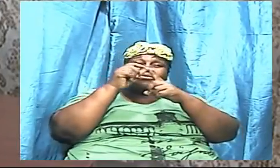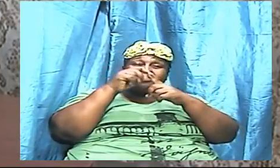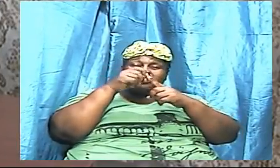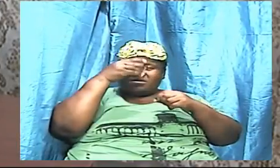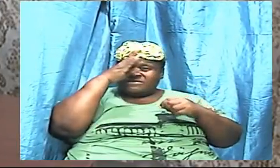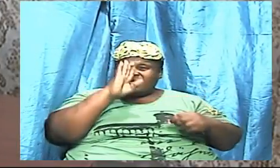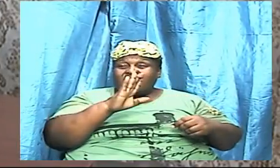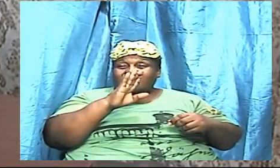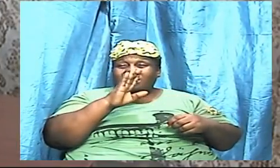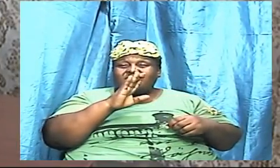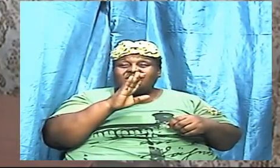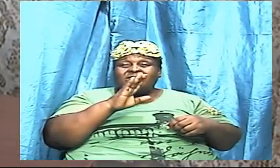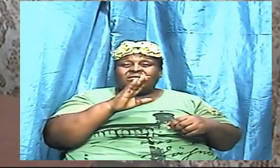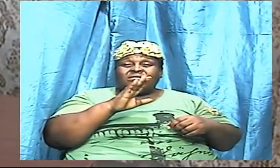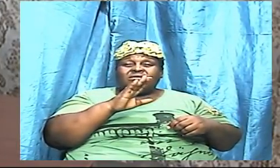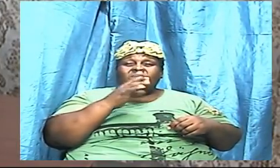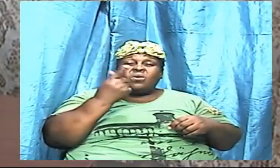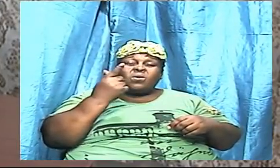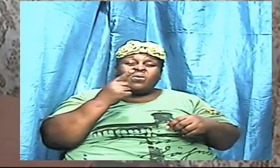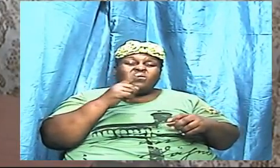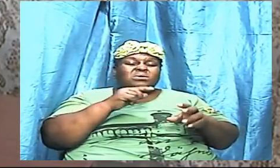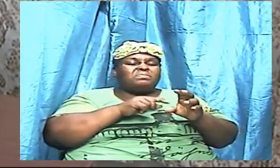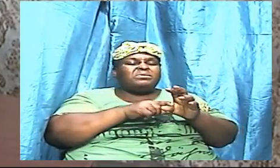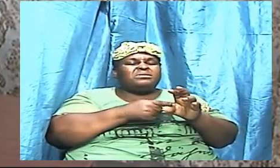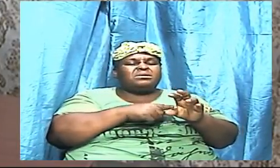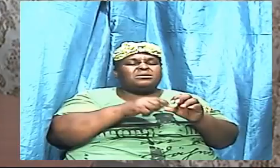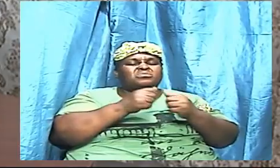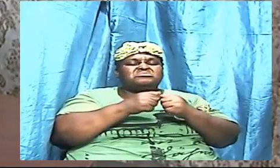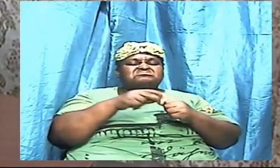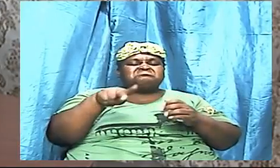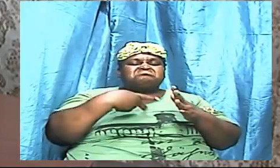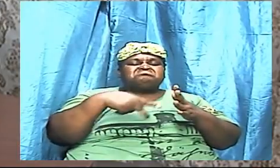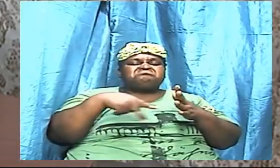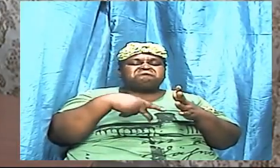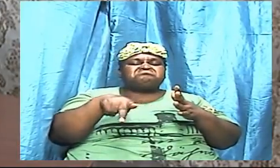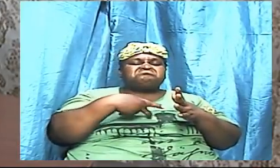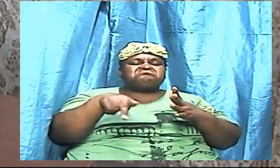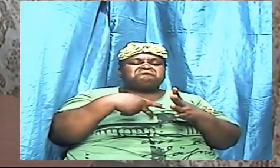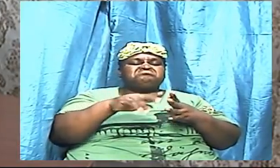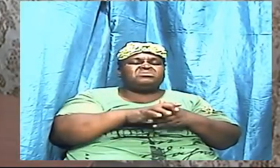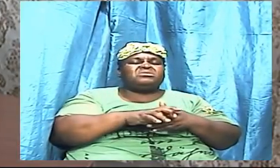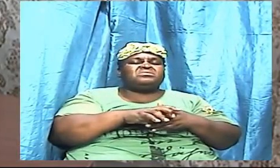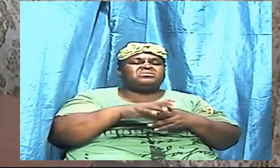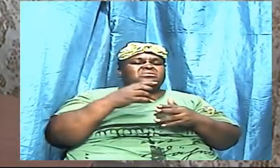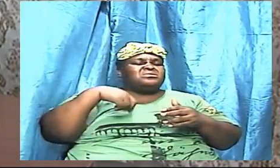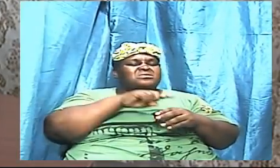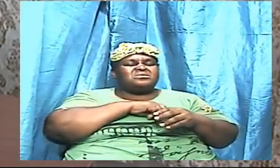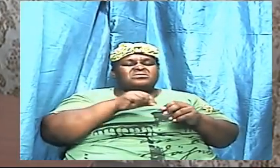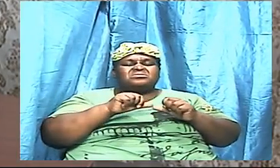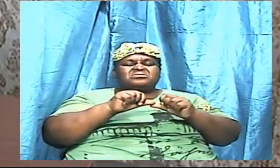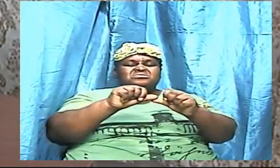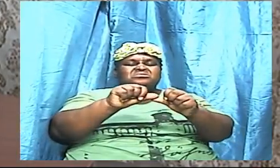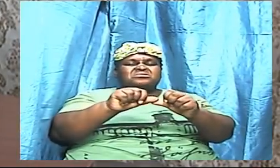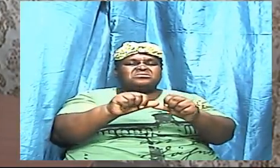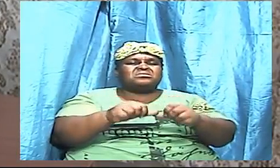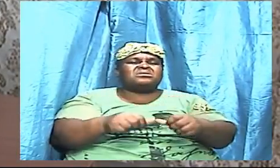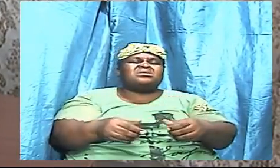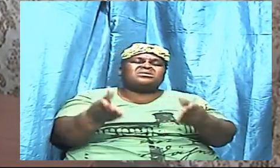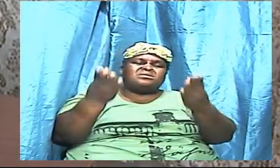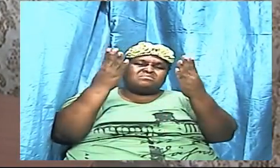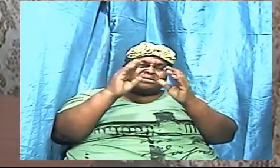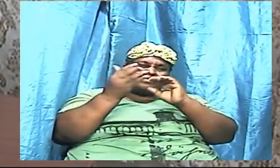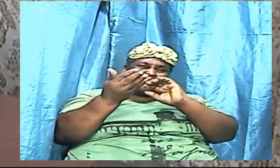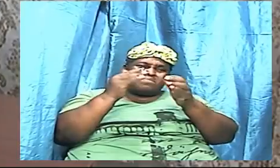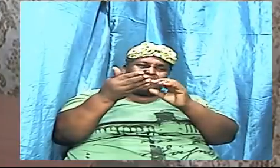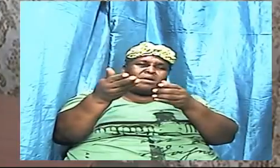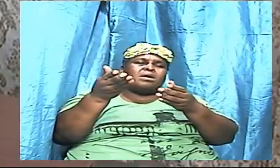begin with we're only going to begin with the psalms but after what we're going to continue and this is going to become a part of what